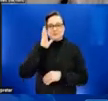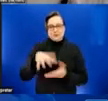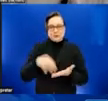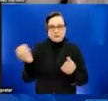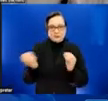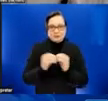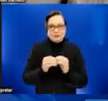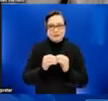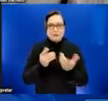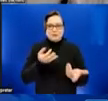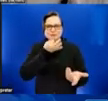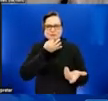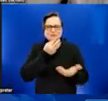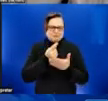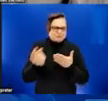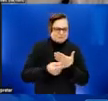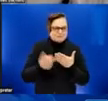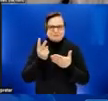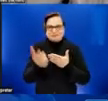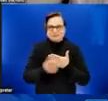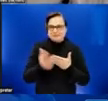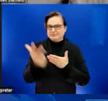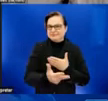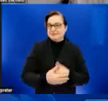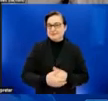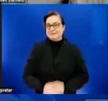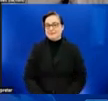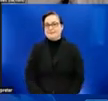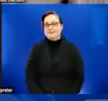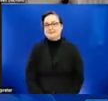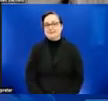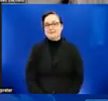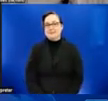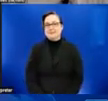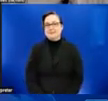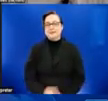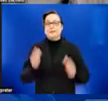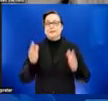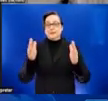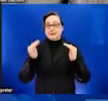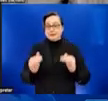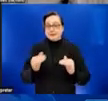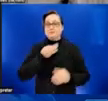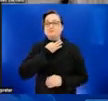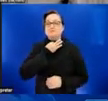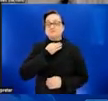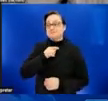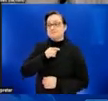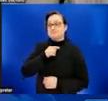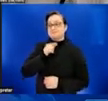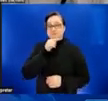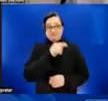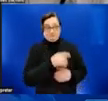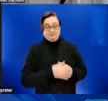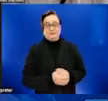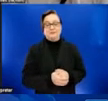weeks. Thank you very much. And I believe this next question would also be for you, Dr. Schrott. How